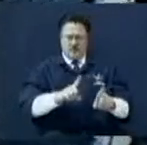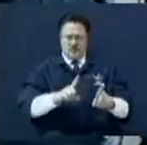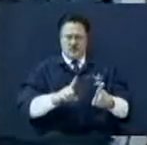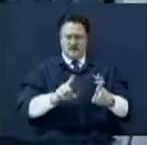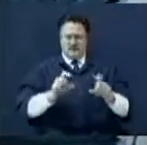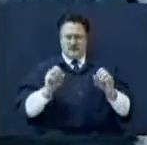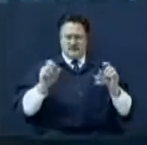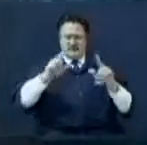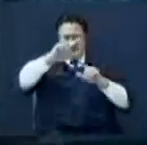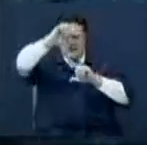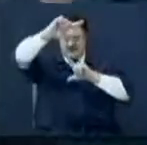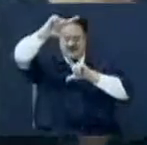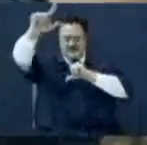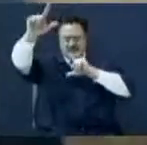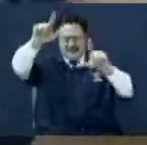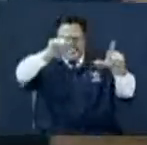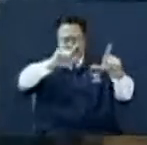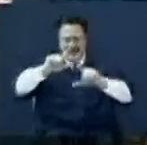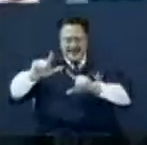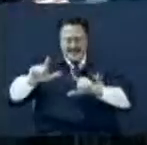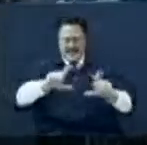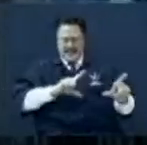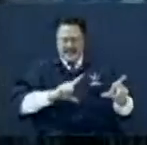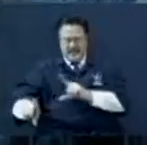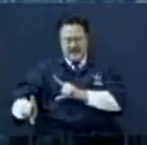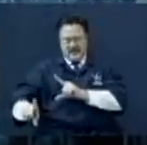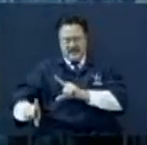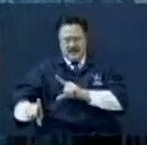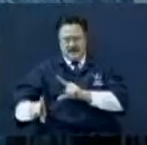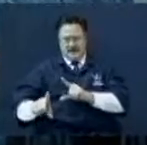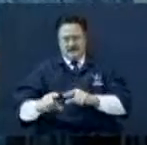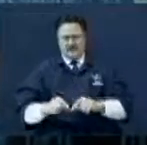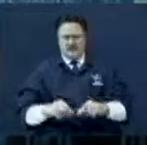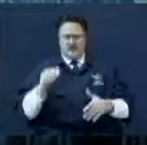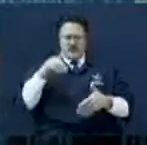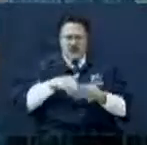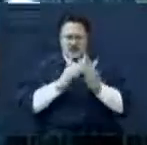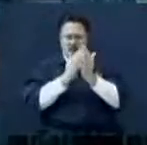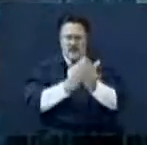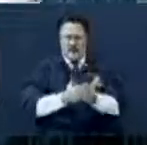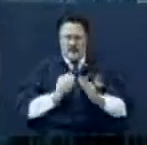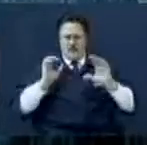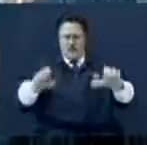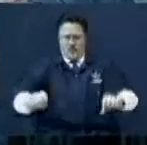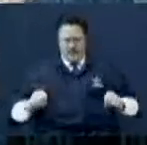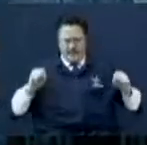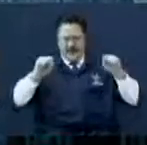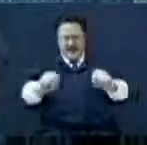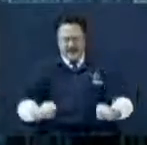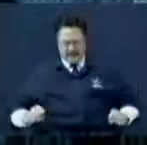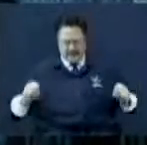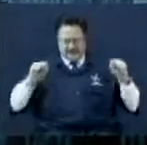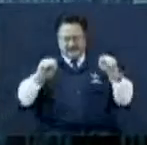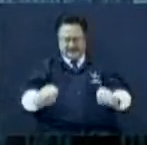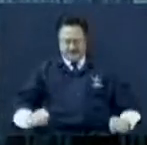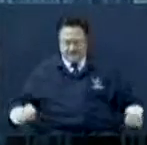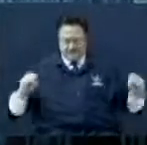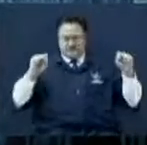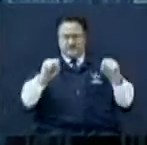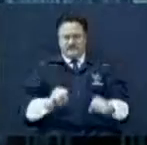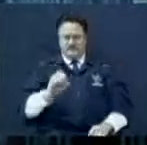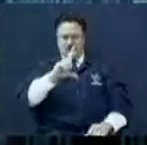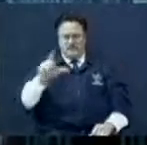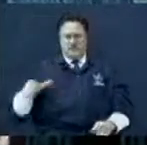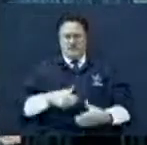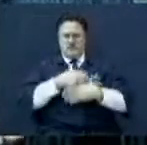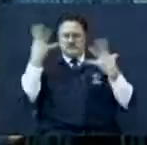striking on my head. I'm telling you, we was in an aluminum boat, paddling. Bill went back and said, I'm